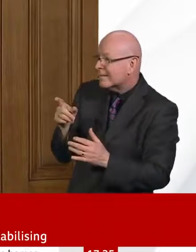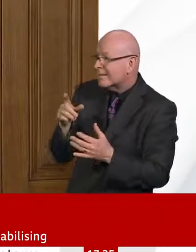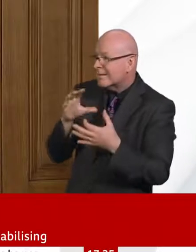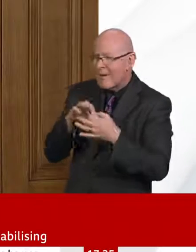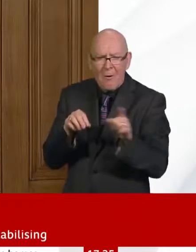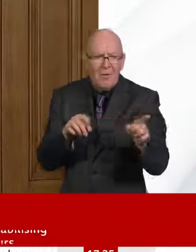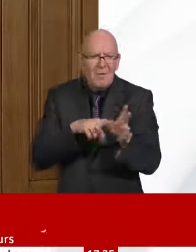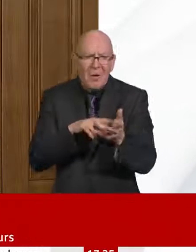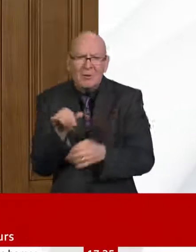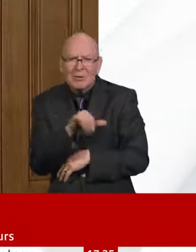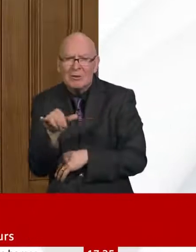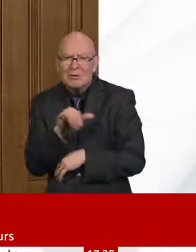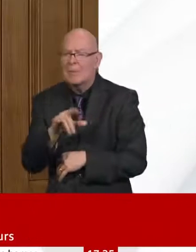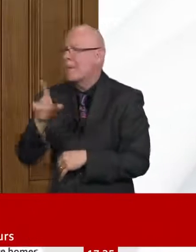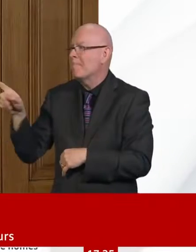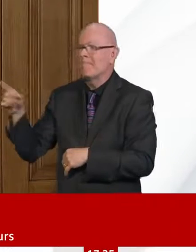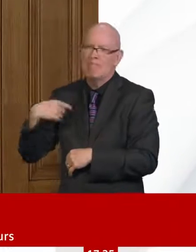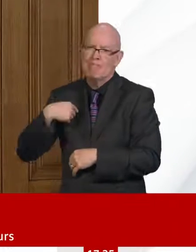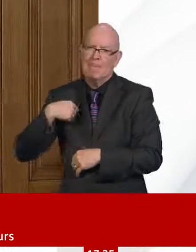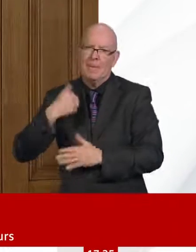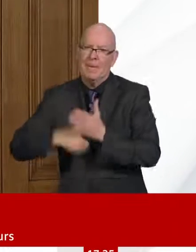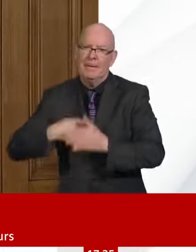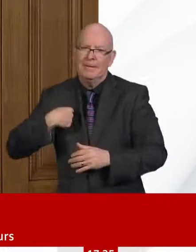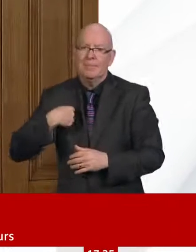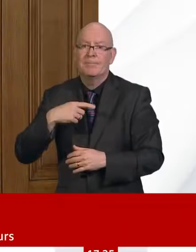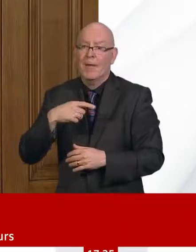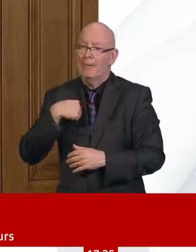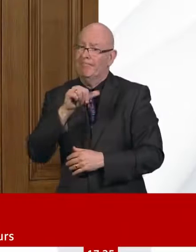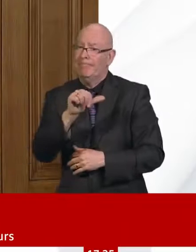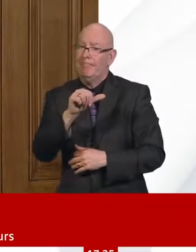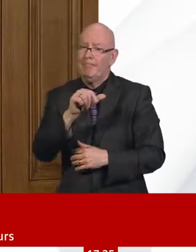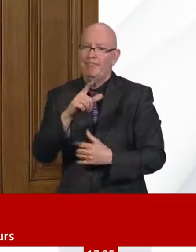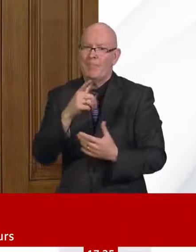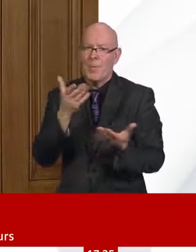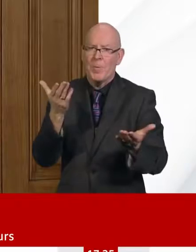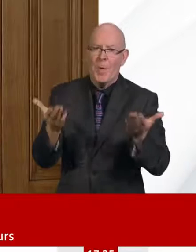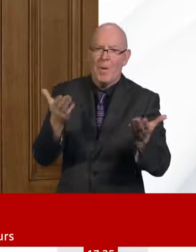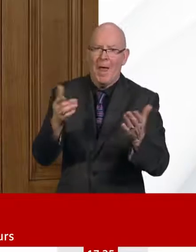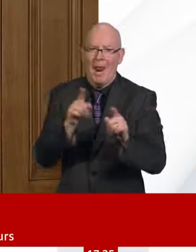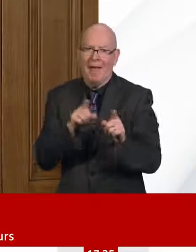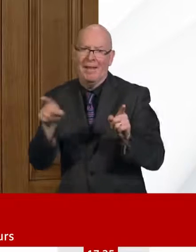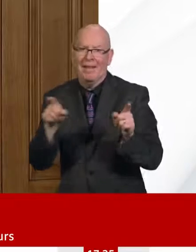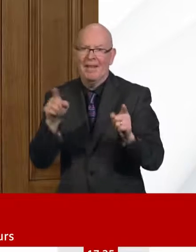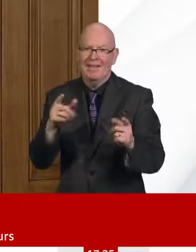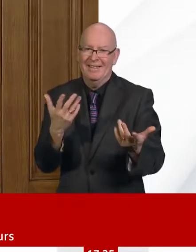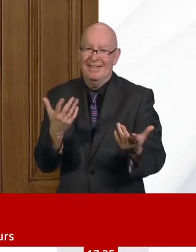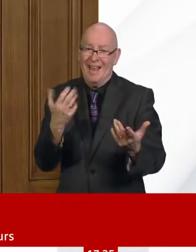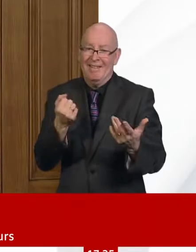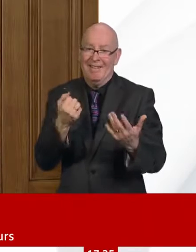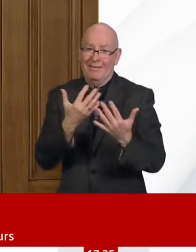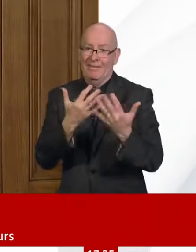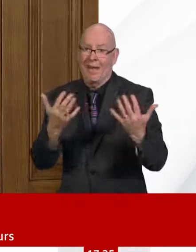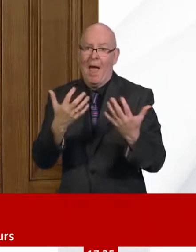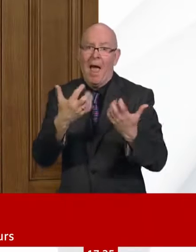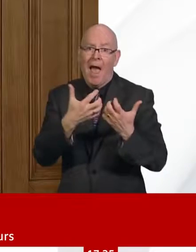that it can be very difficult to understand what exactly you're looking at. And one of the things we're doing all the time is speaking to our European